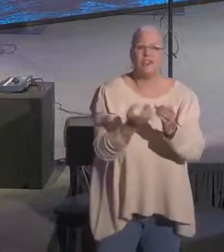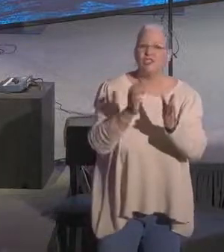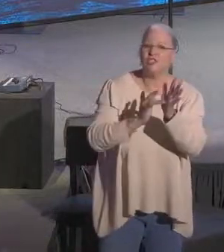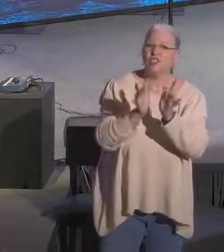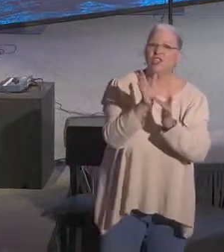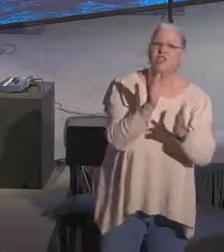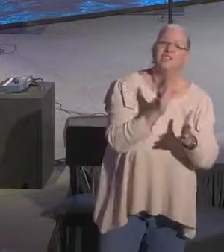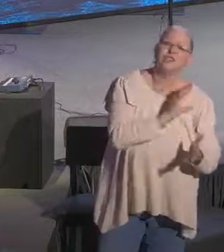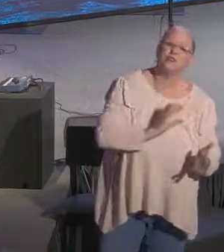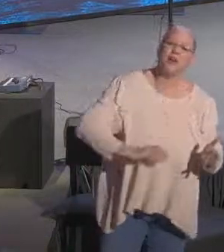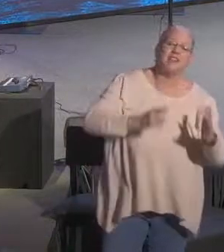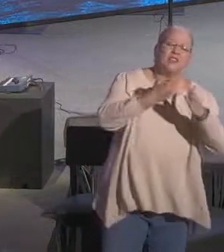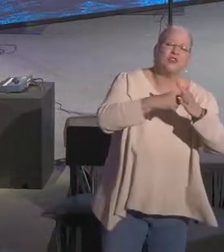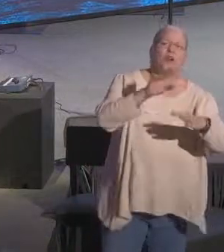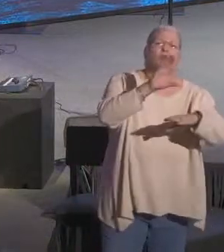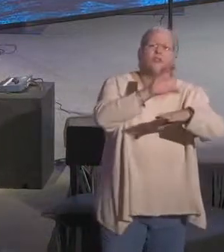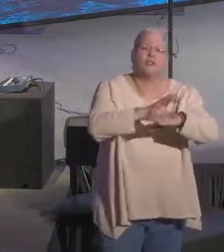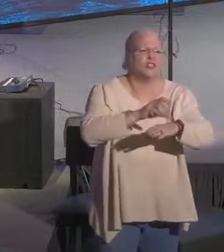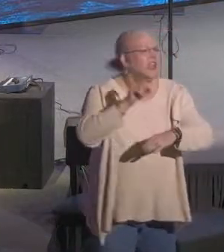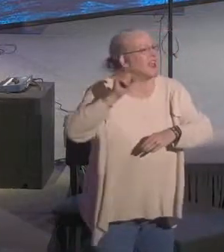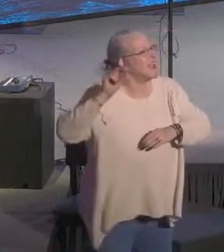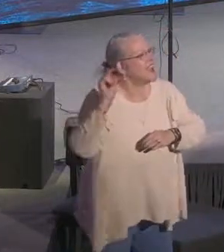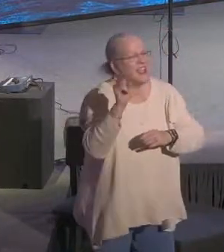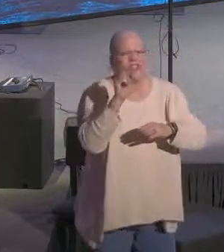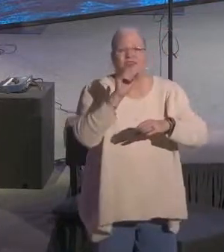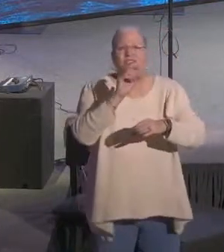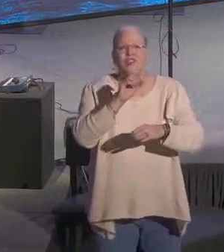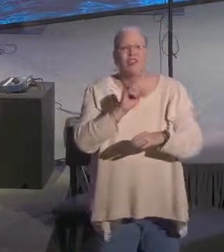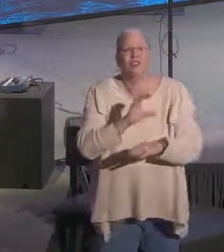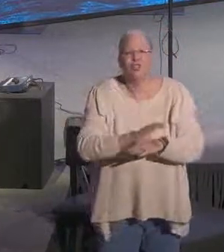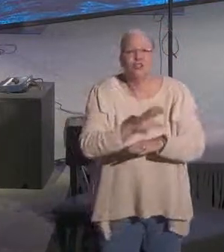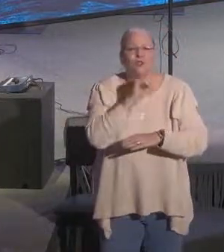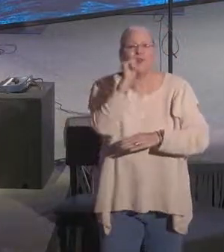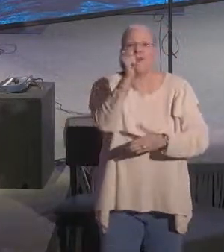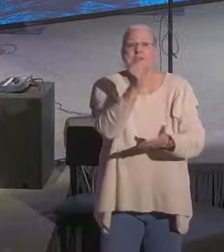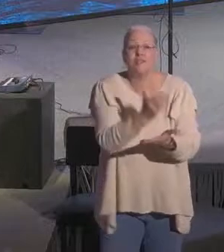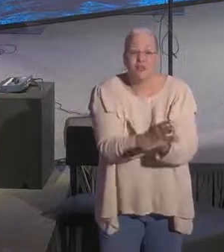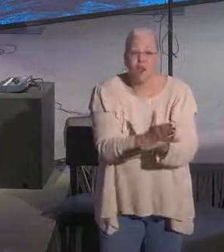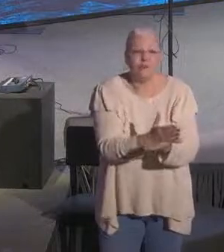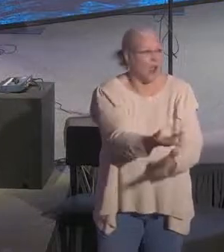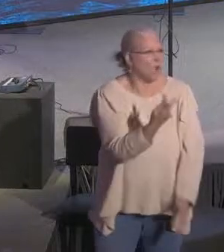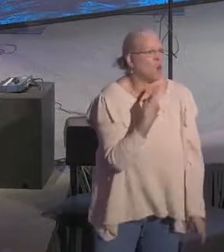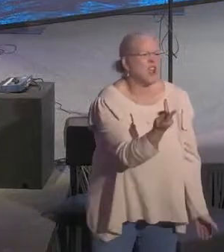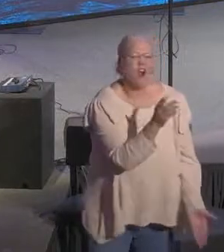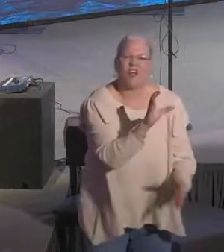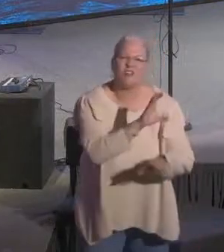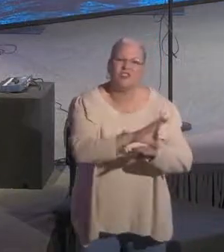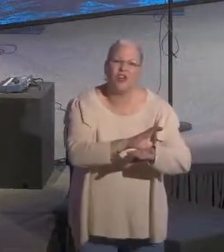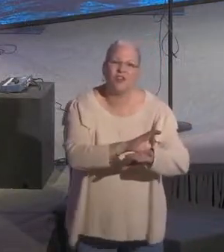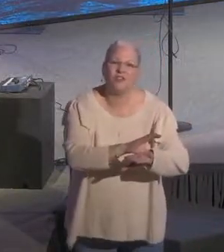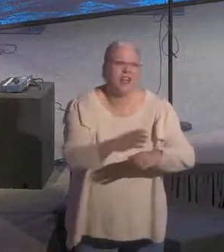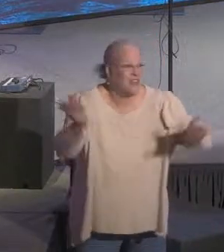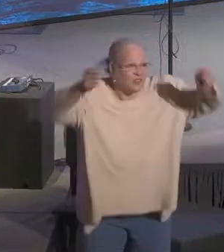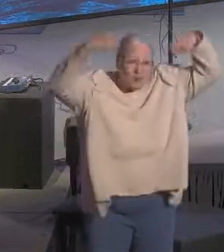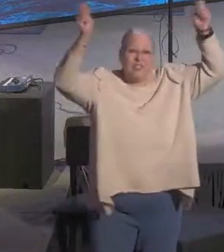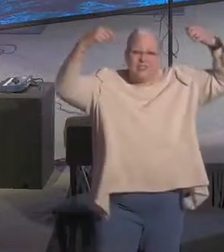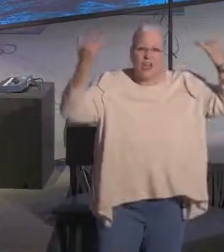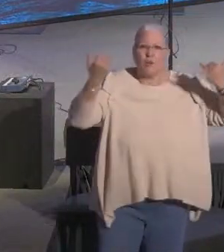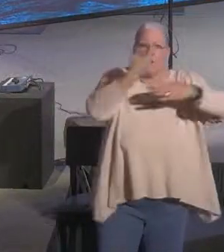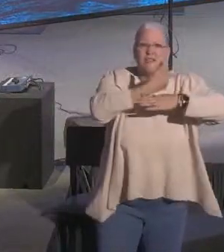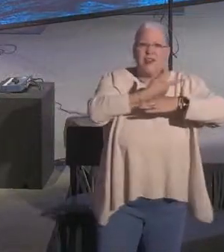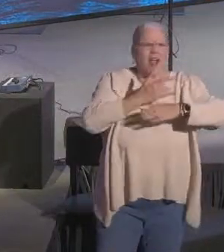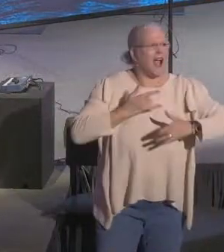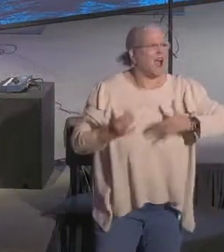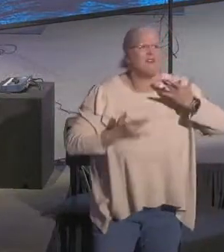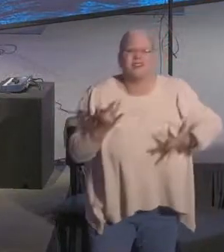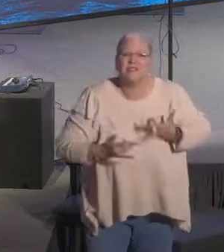is the church. His church will not be stopped. And we are the church. That's something to celebrate today. I'm